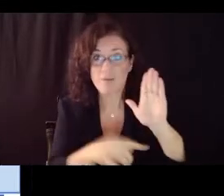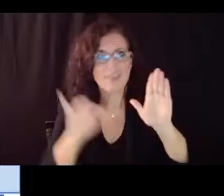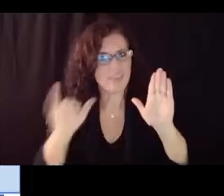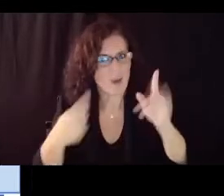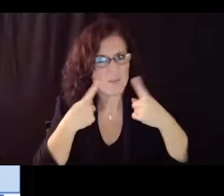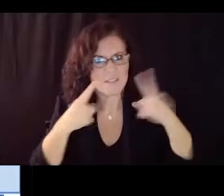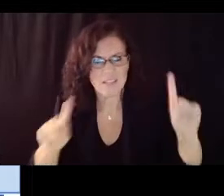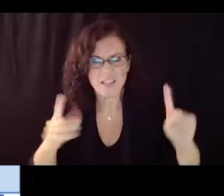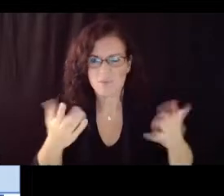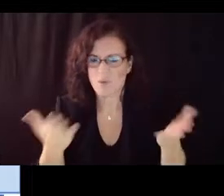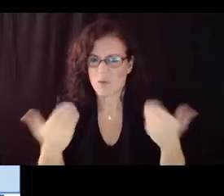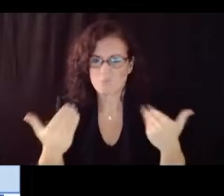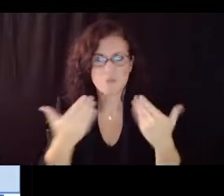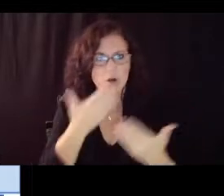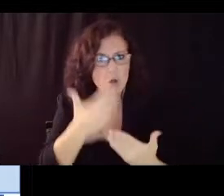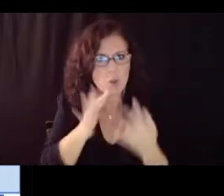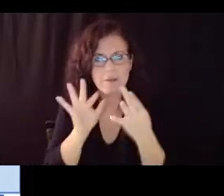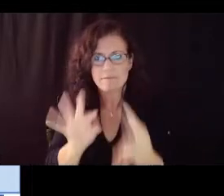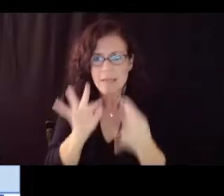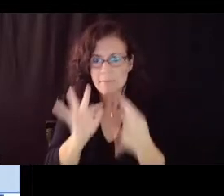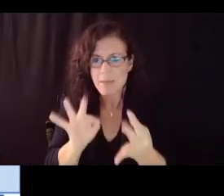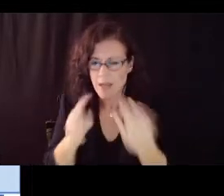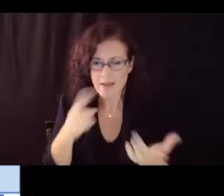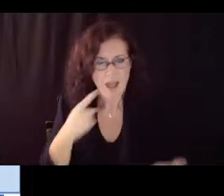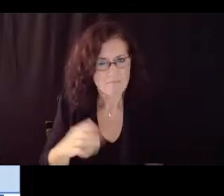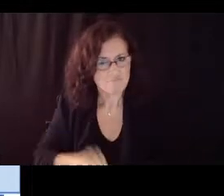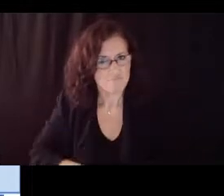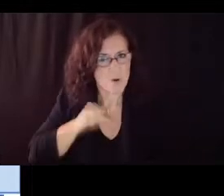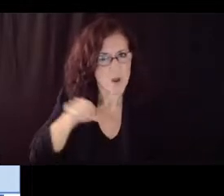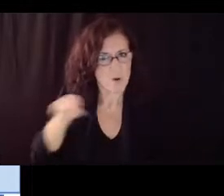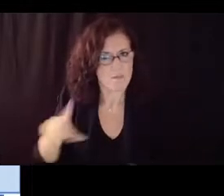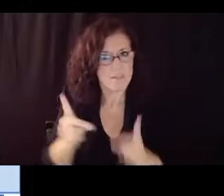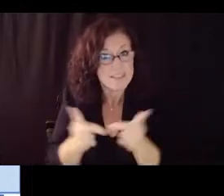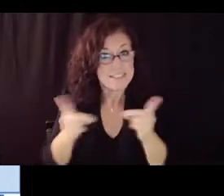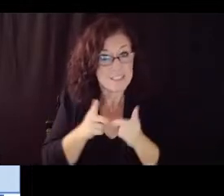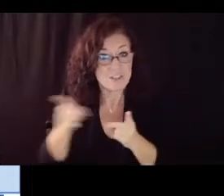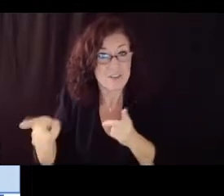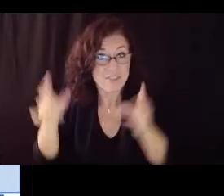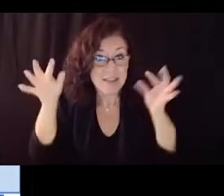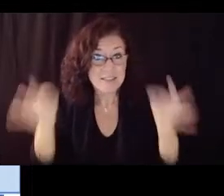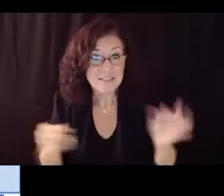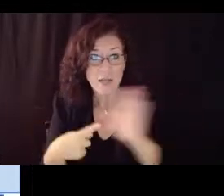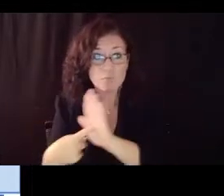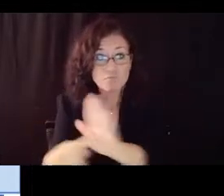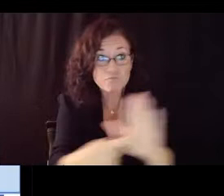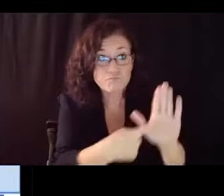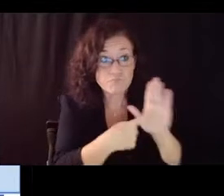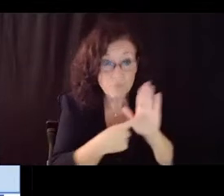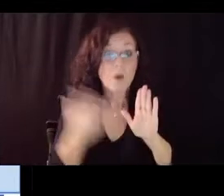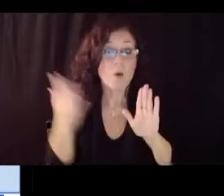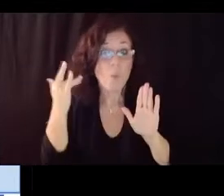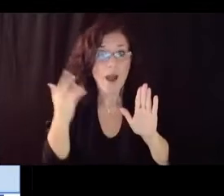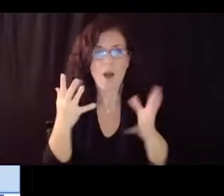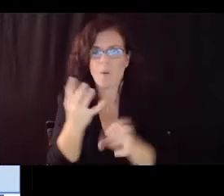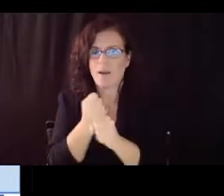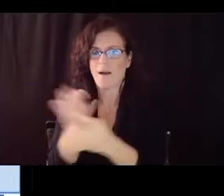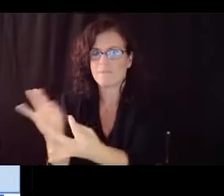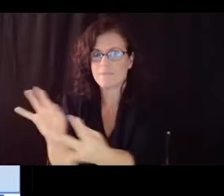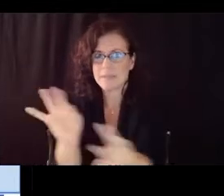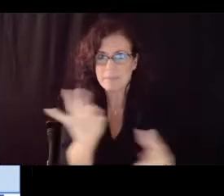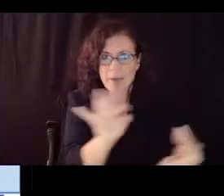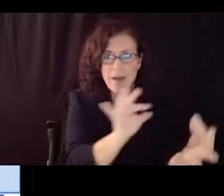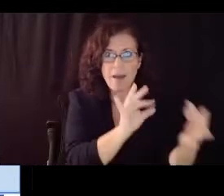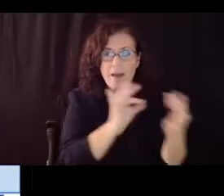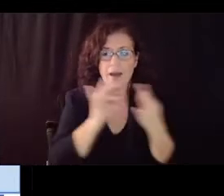i'm really pleased that the the district did that because over the break there was communication about that plan so sb